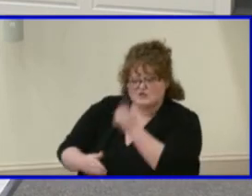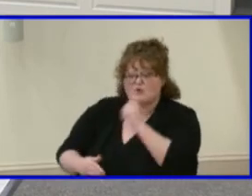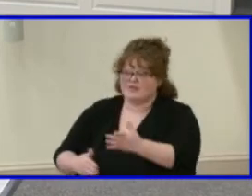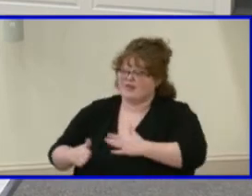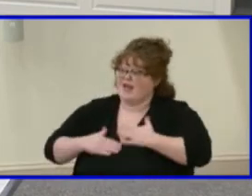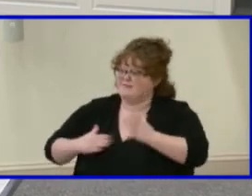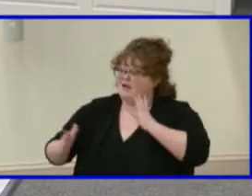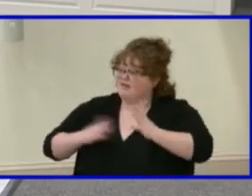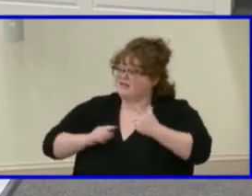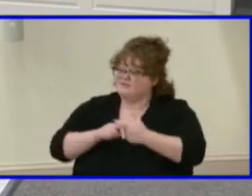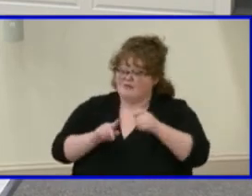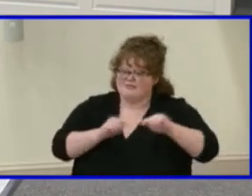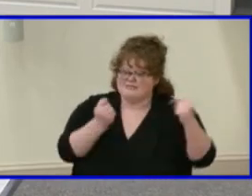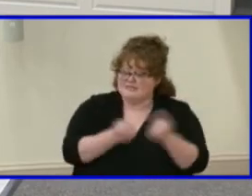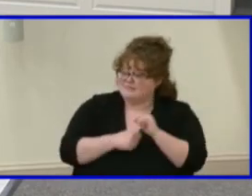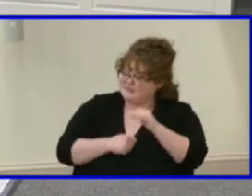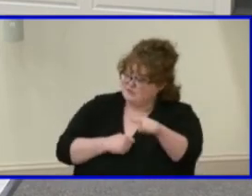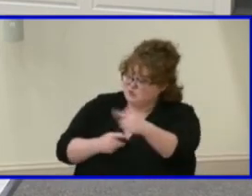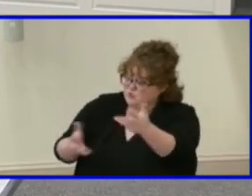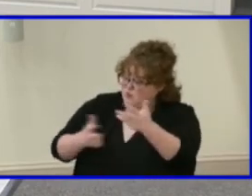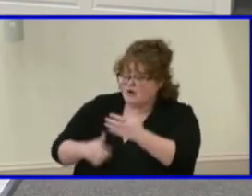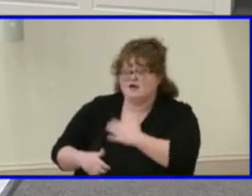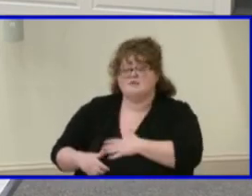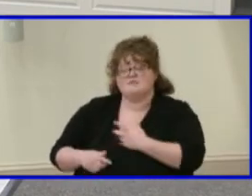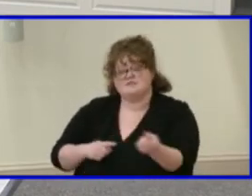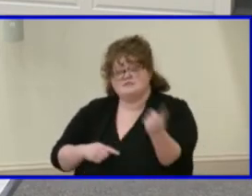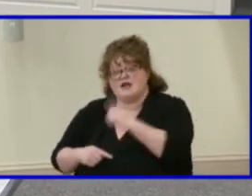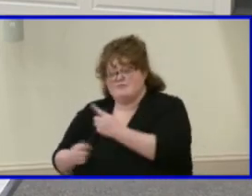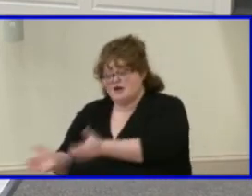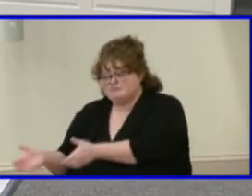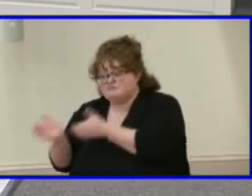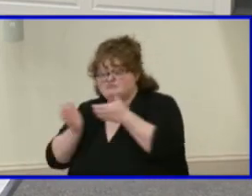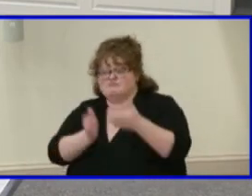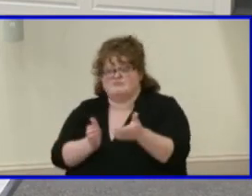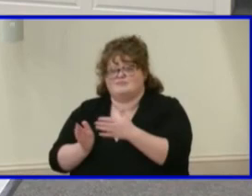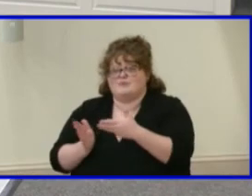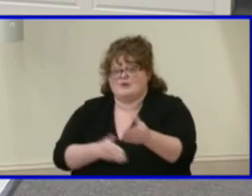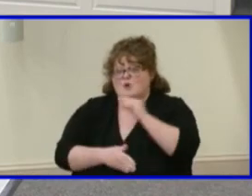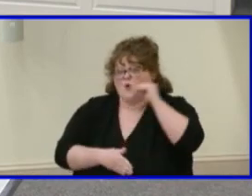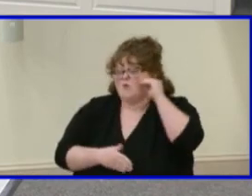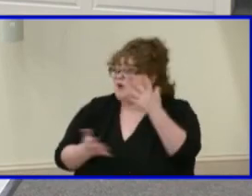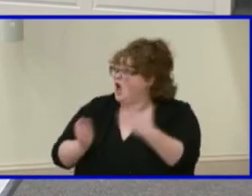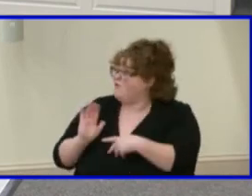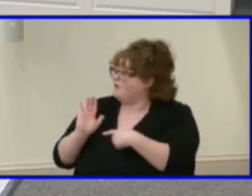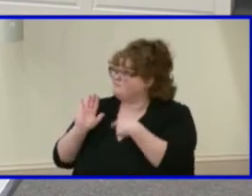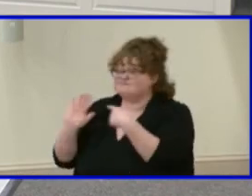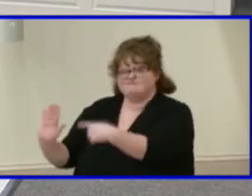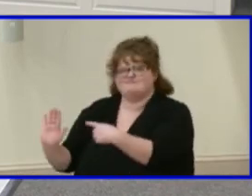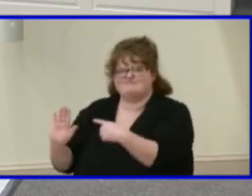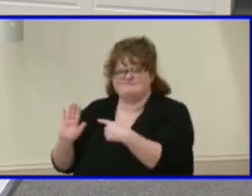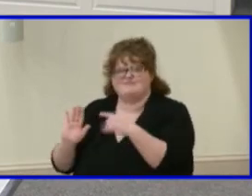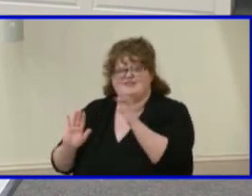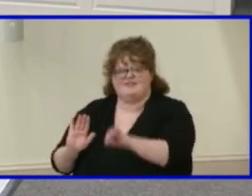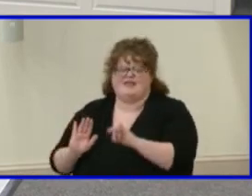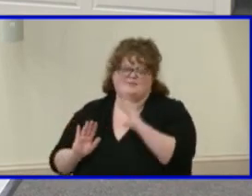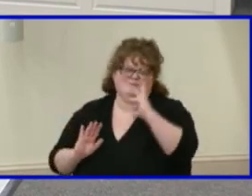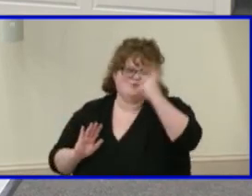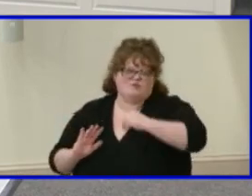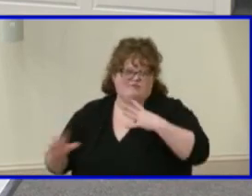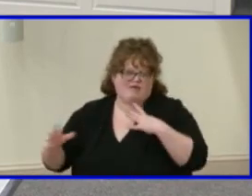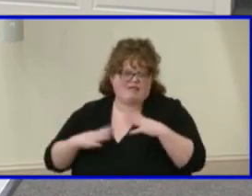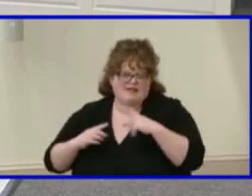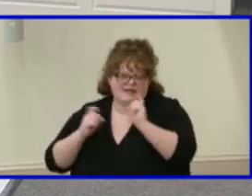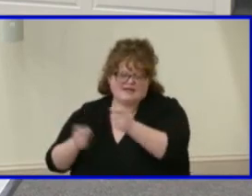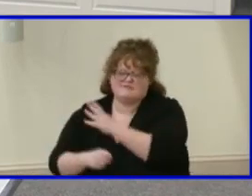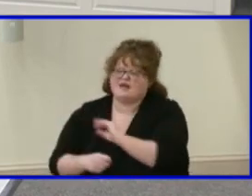take a poinsettia with you before you leave today's meeting. Just wanted to point that lovely holiday gift out and thank them as well for that. And